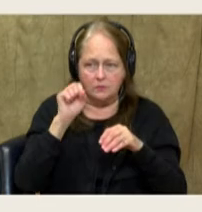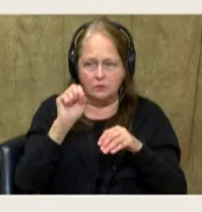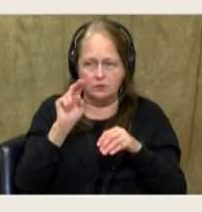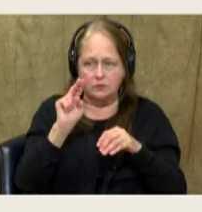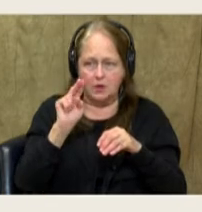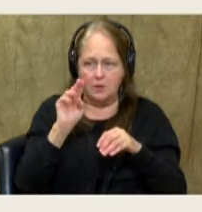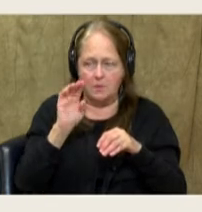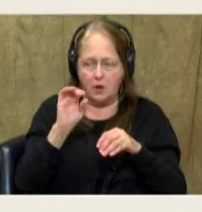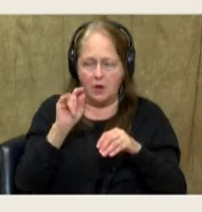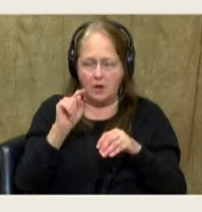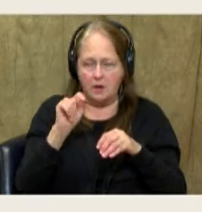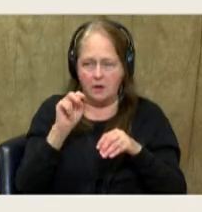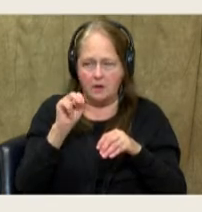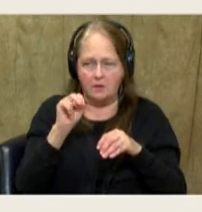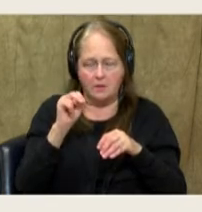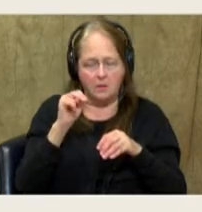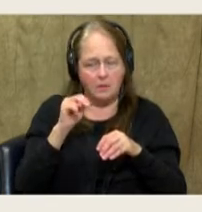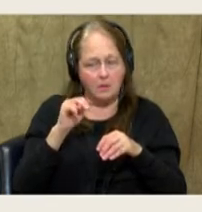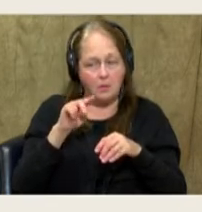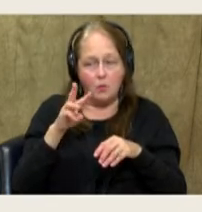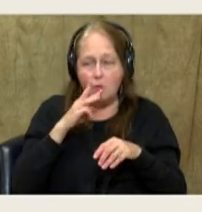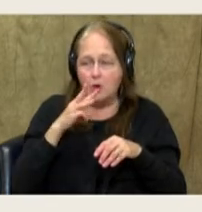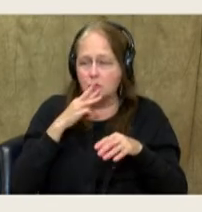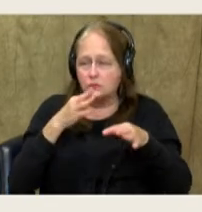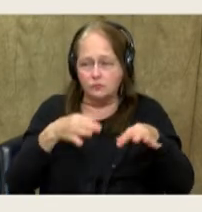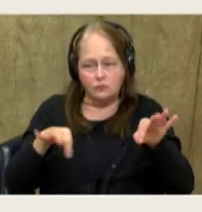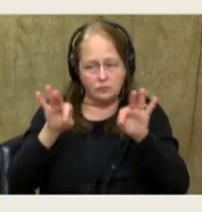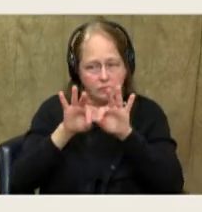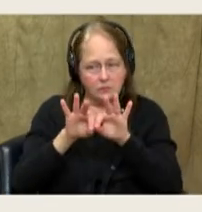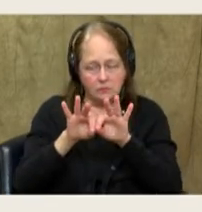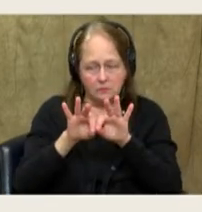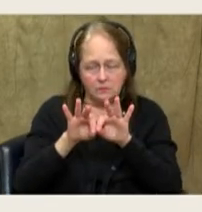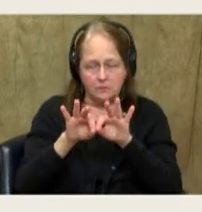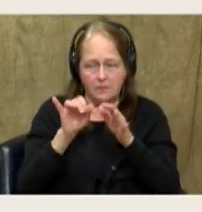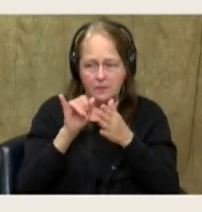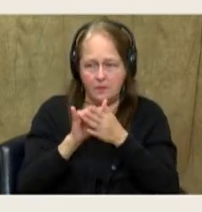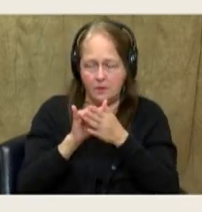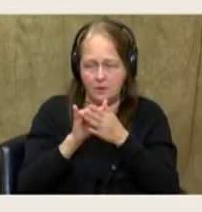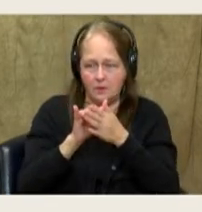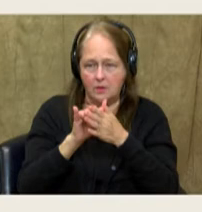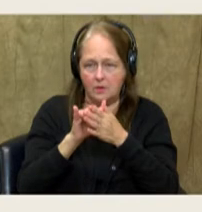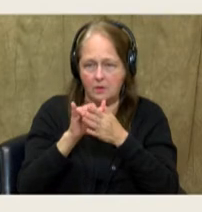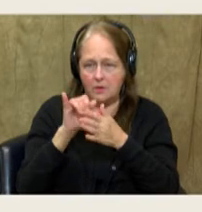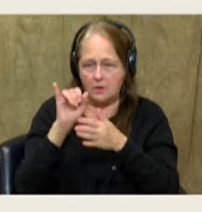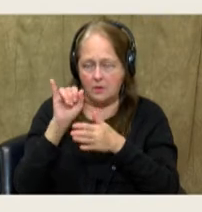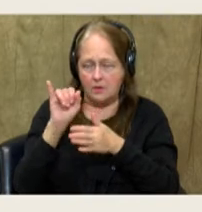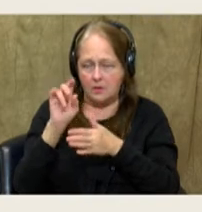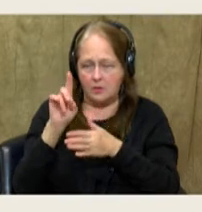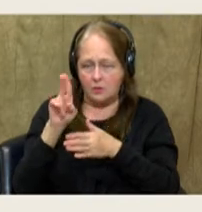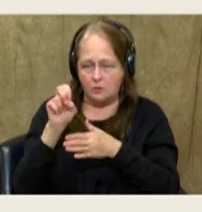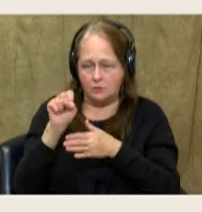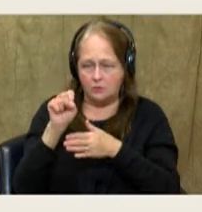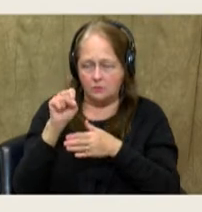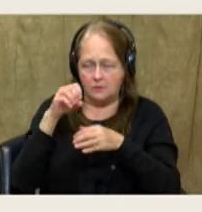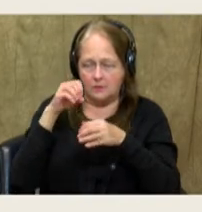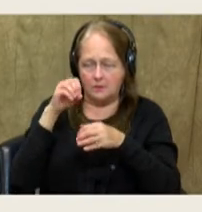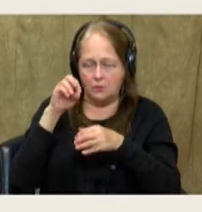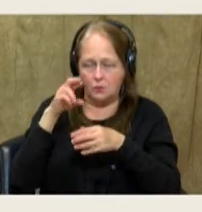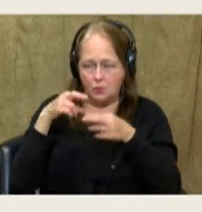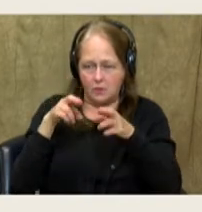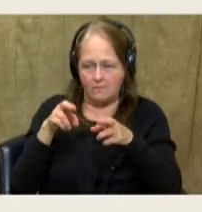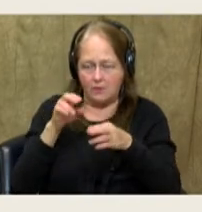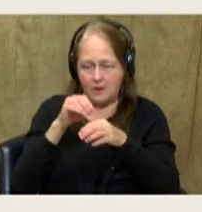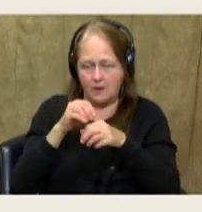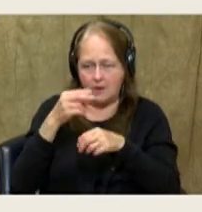rivers are very important to this area. So we have the Indus River, which actually starts in the Himalaya Mountains and